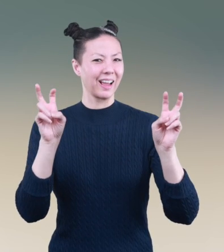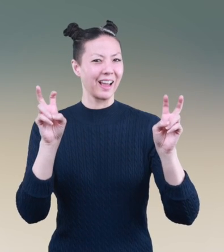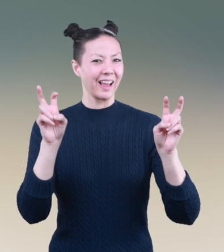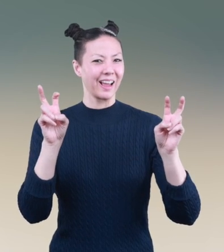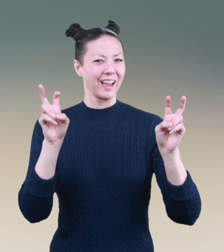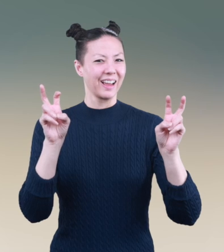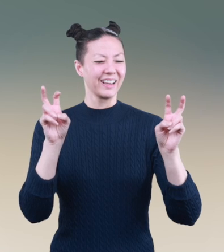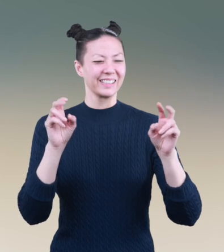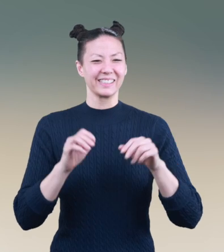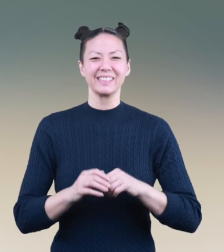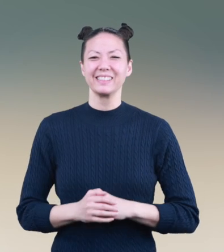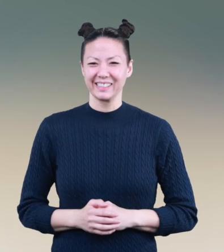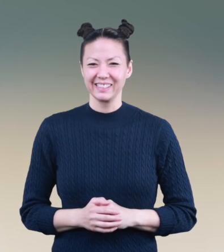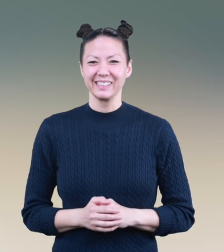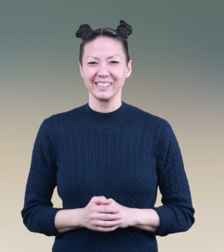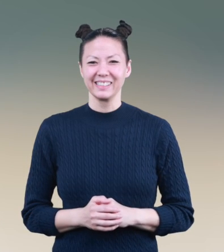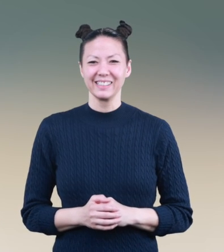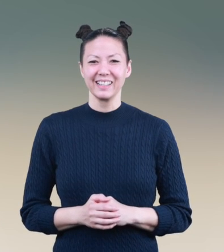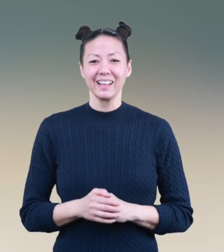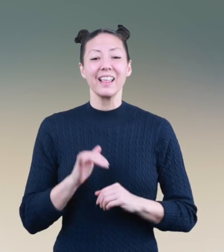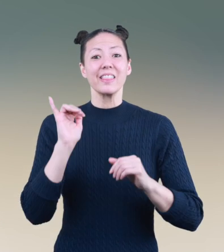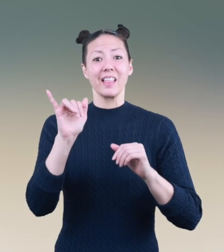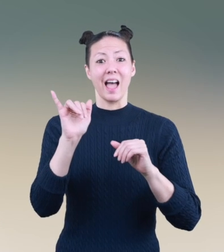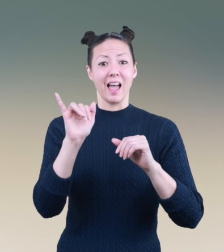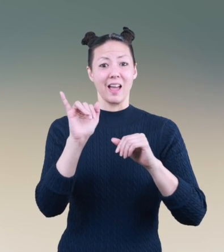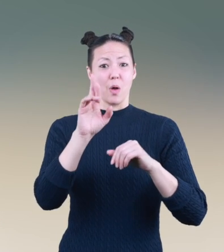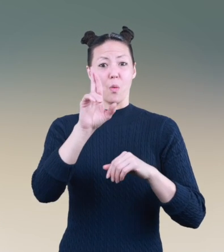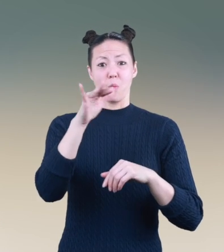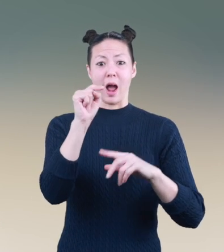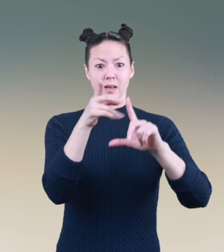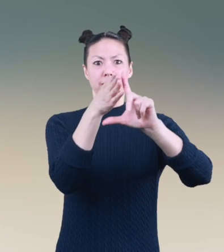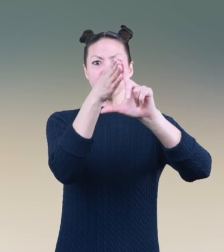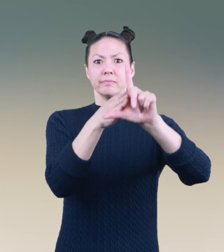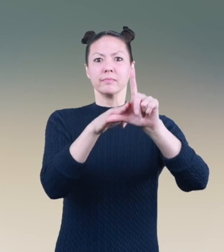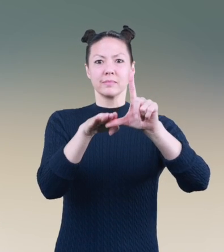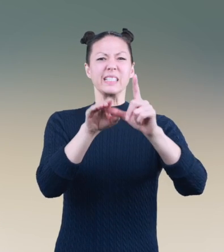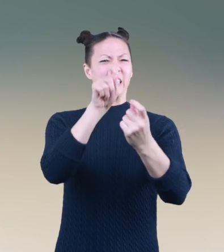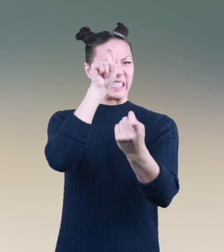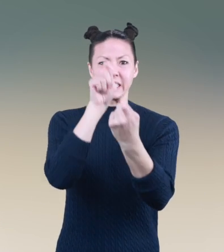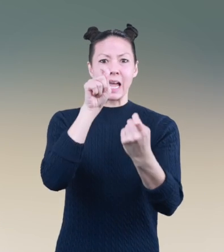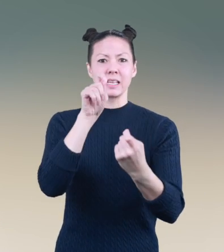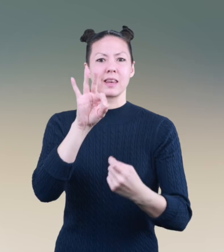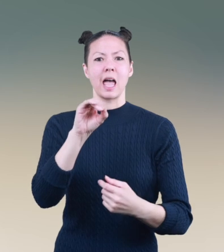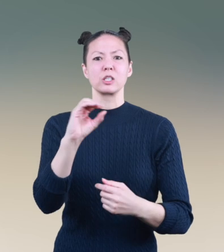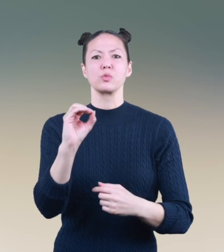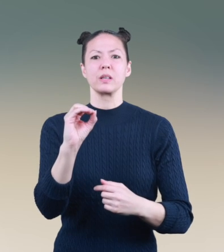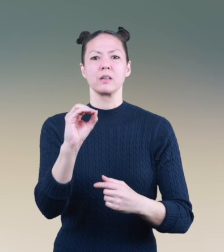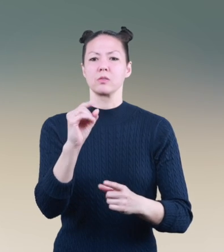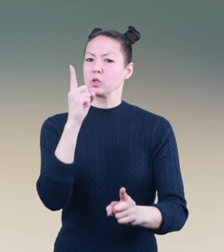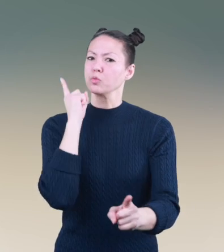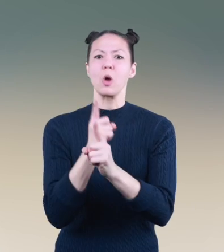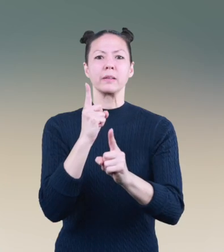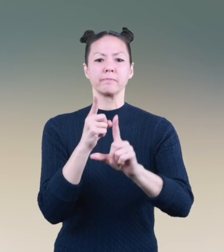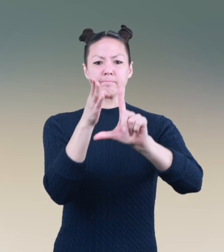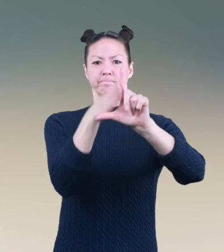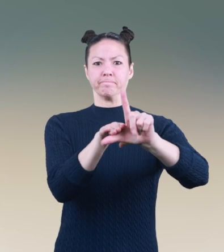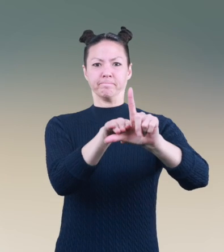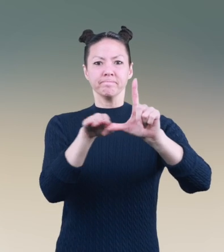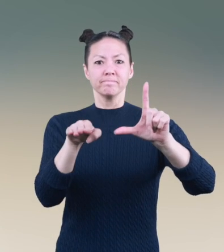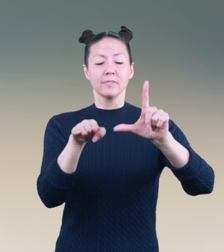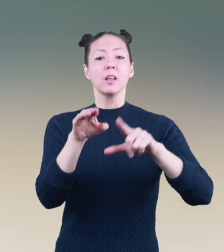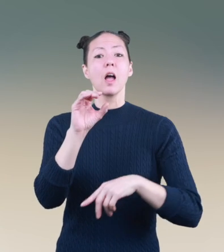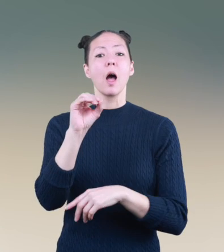What acute angle. A right angle is exactly 90 degrees. It's just right. An